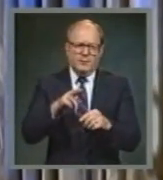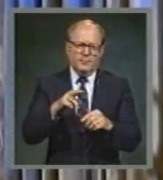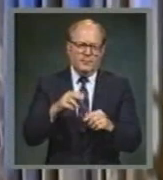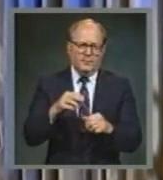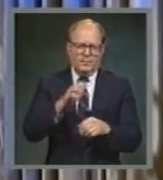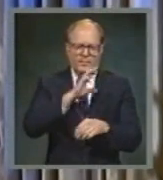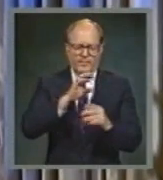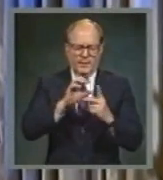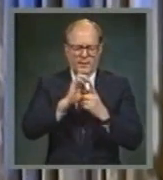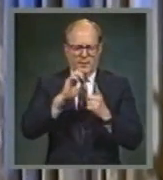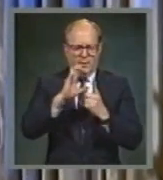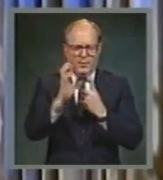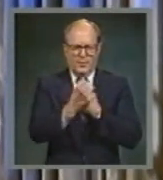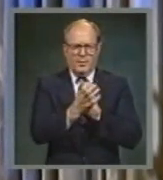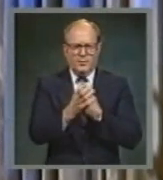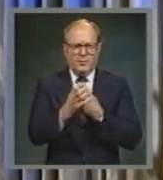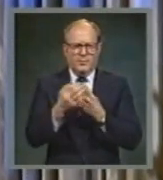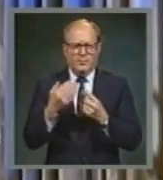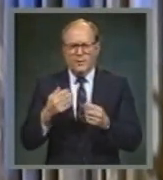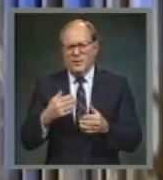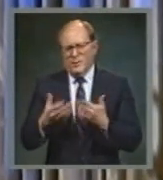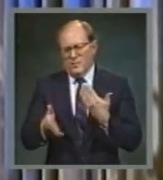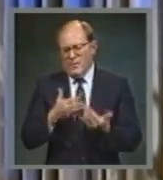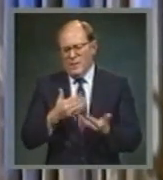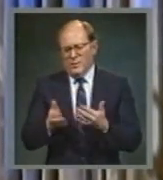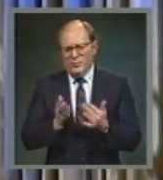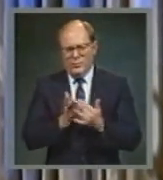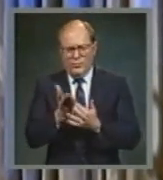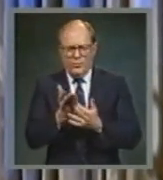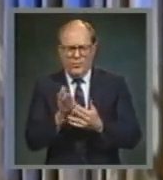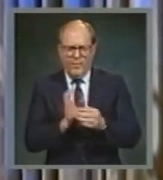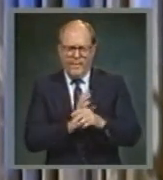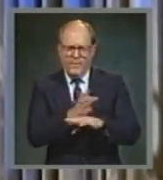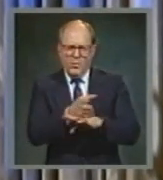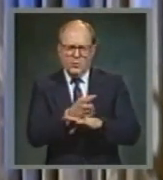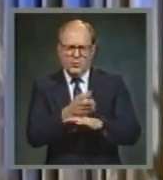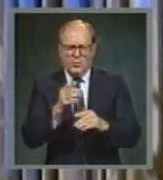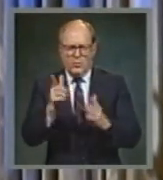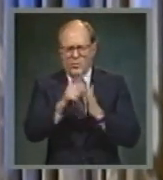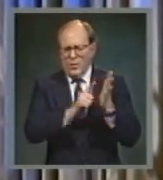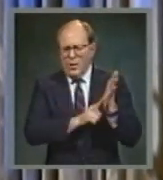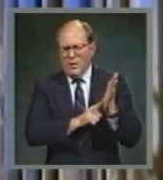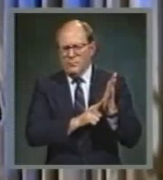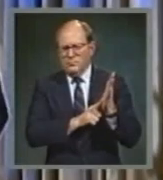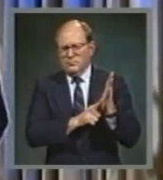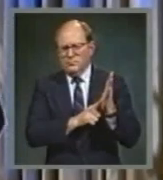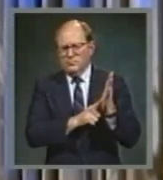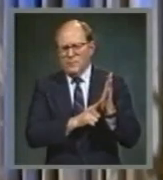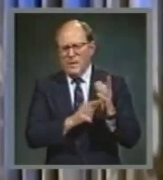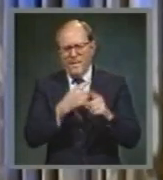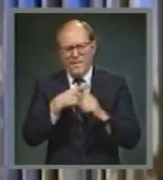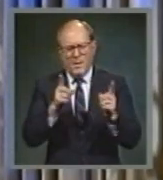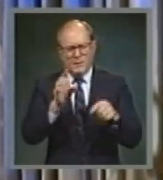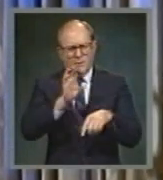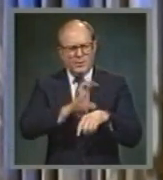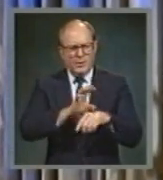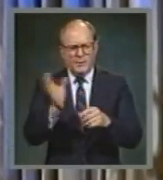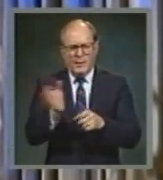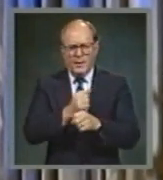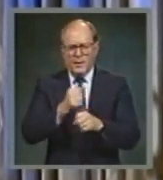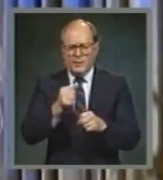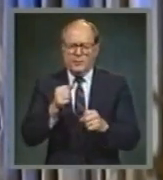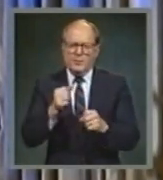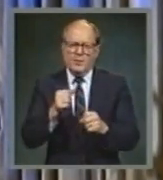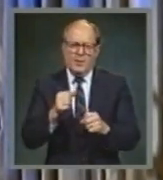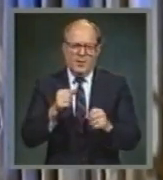insinuation or by intimidation or by legislation. But the church gets its orders from